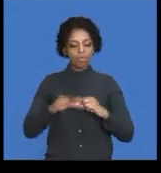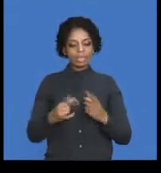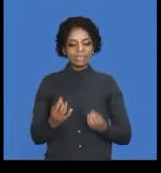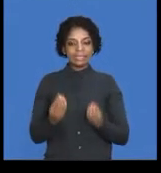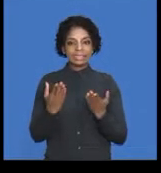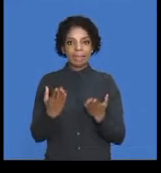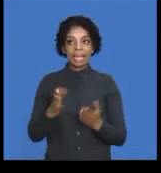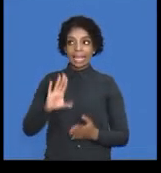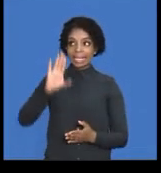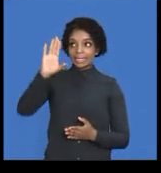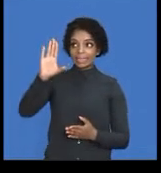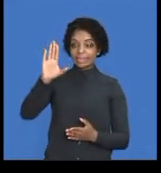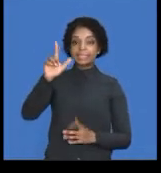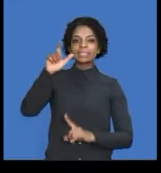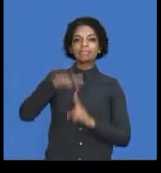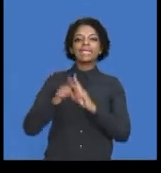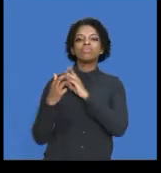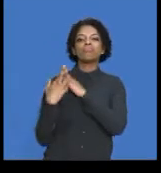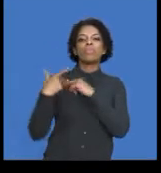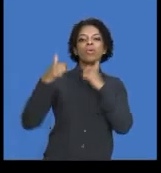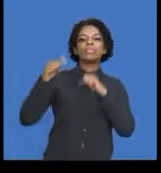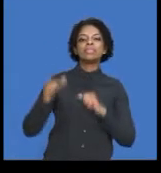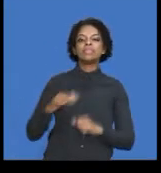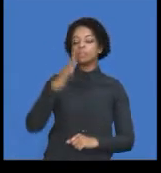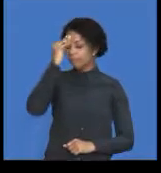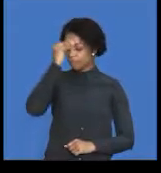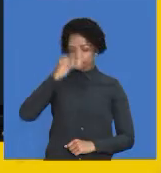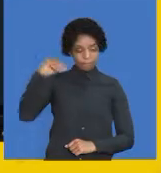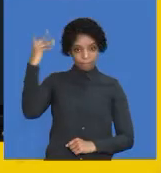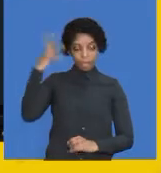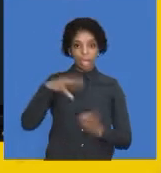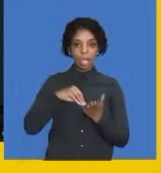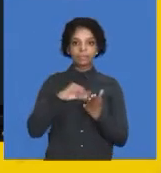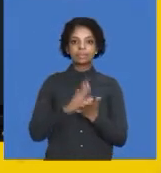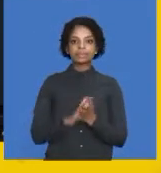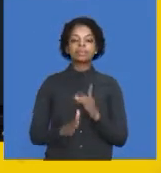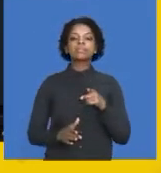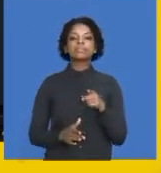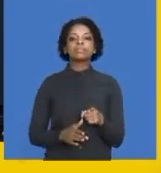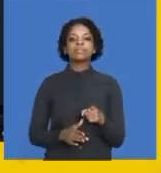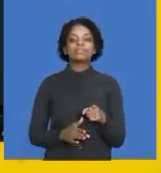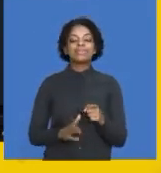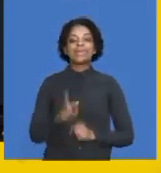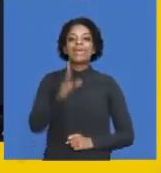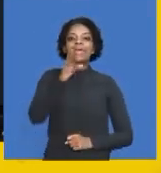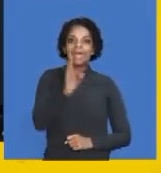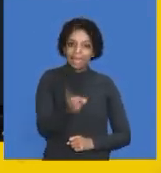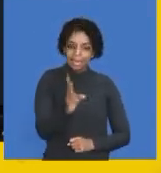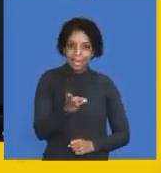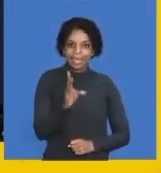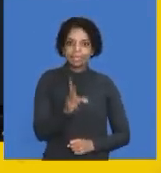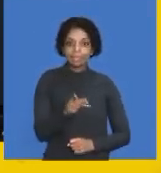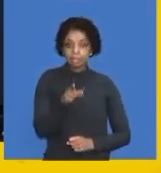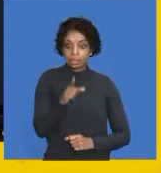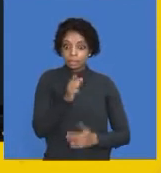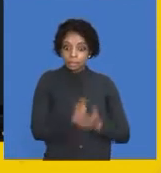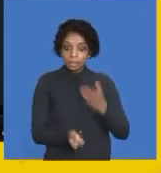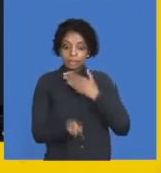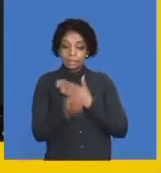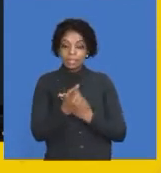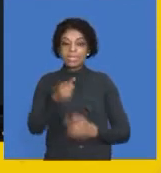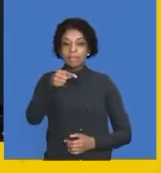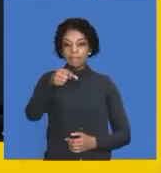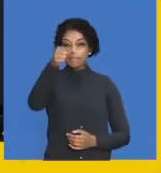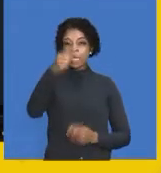record this transaction. Once again, when you come to a discrepancy, the